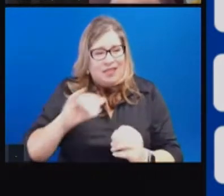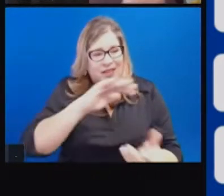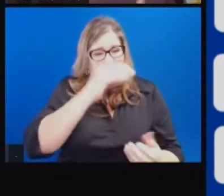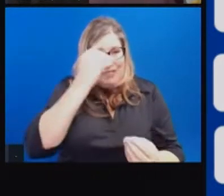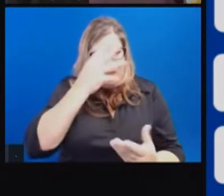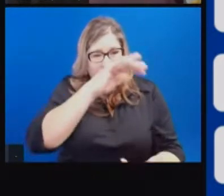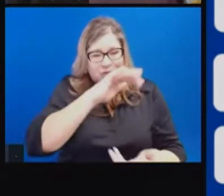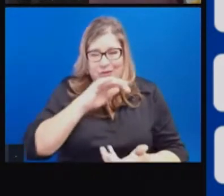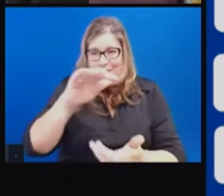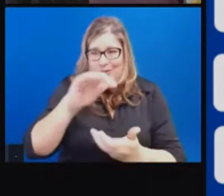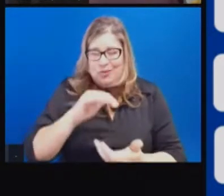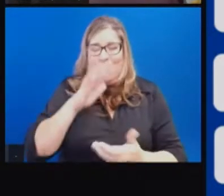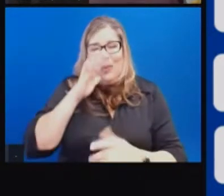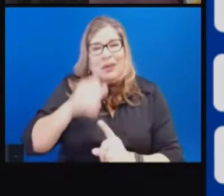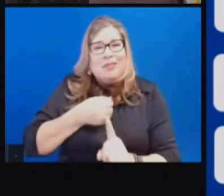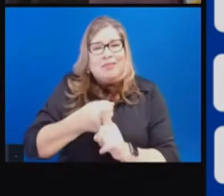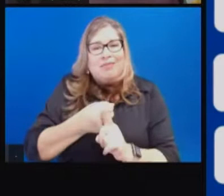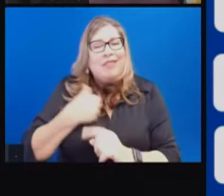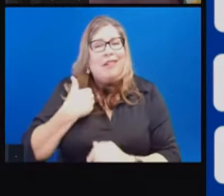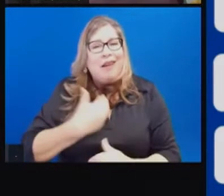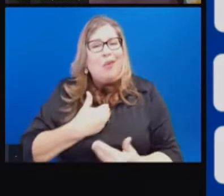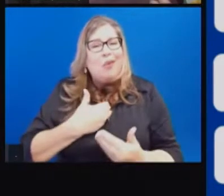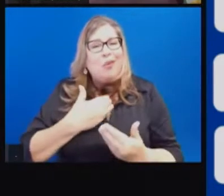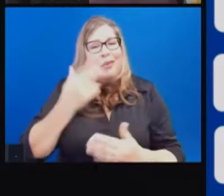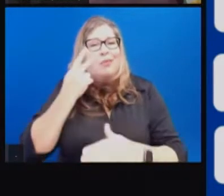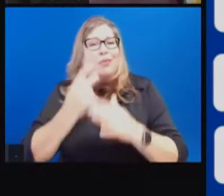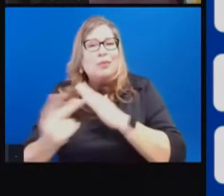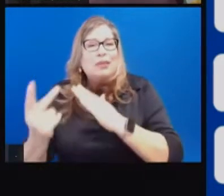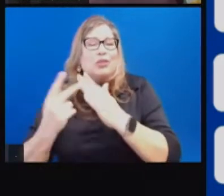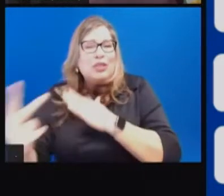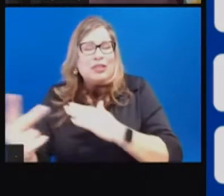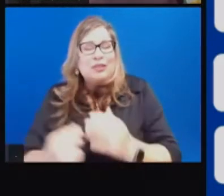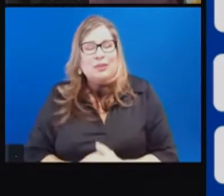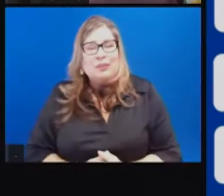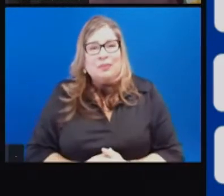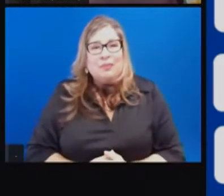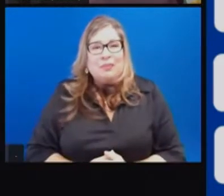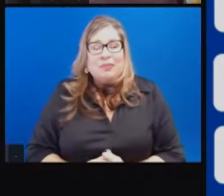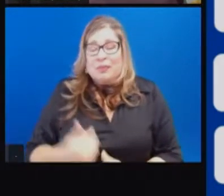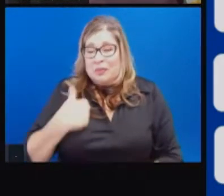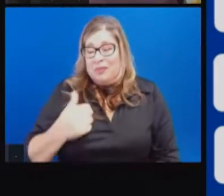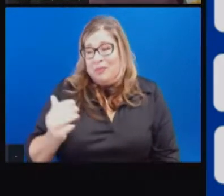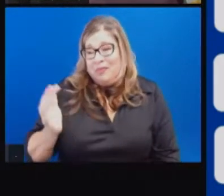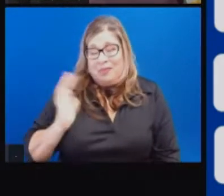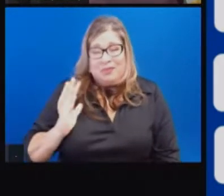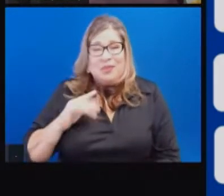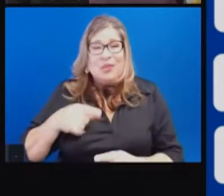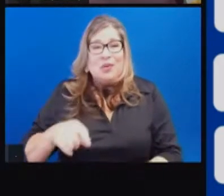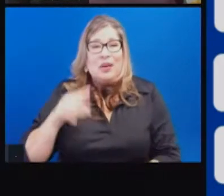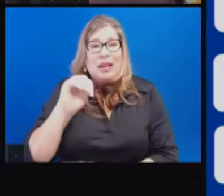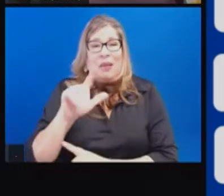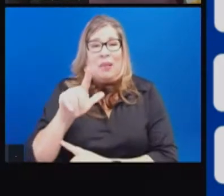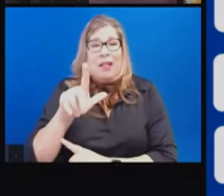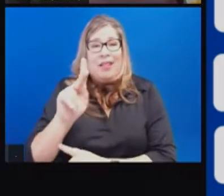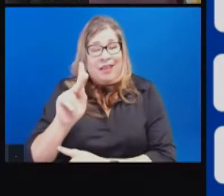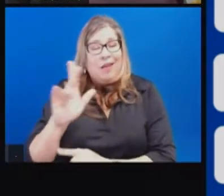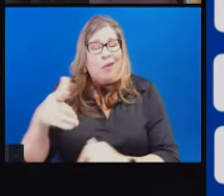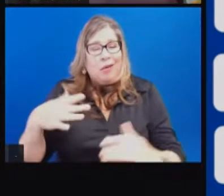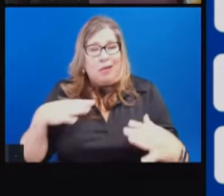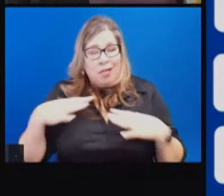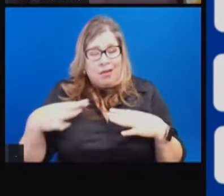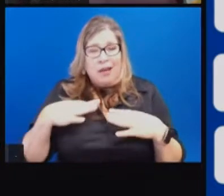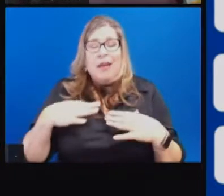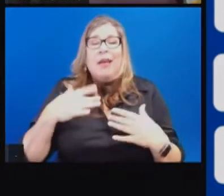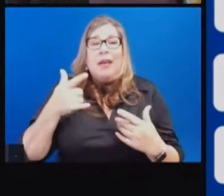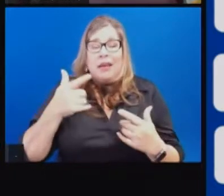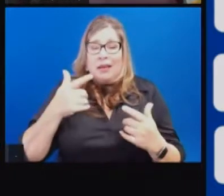time, work to make sure over the holidays, over the Martin Luther King holiday, to make sure that our testing numbers were solid,